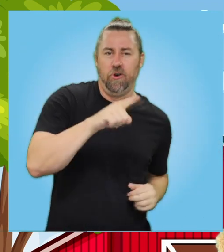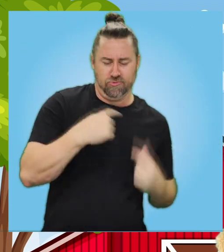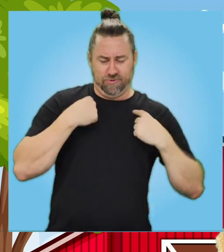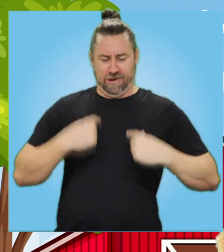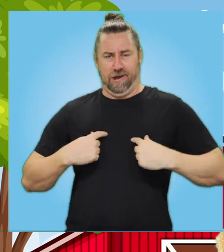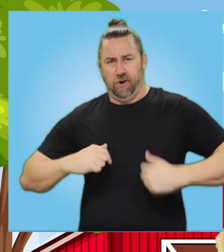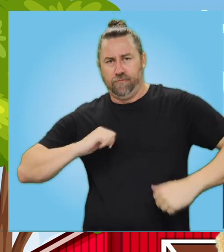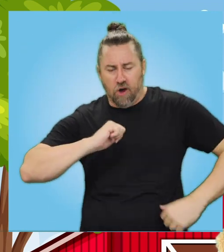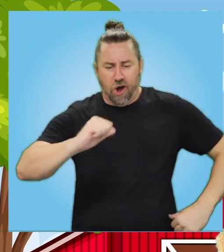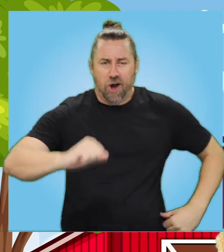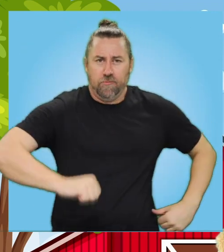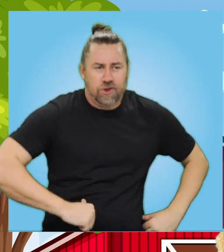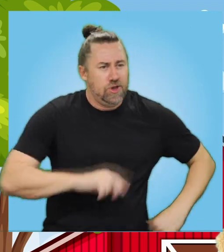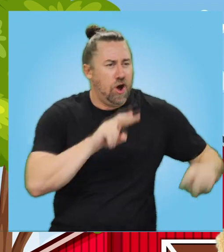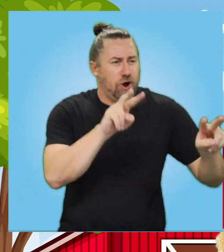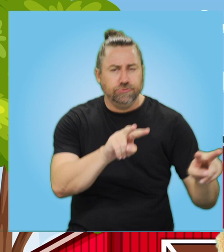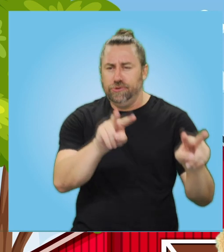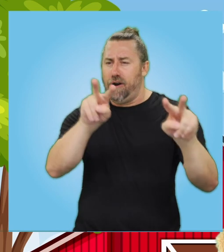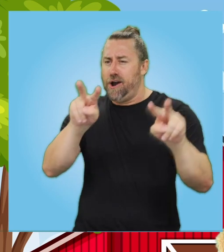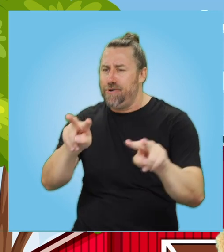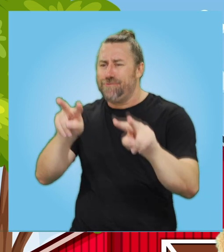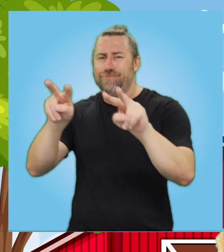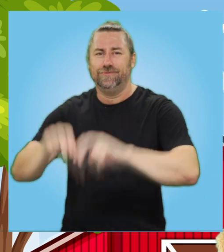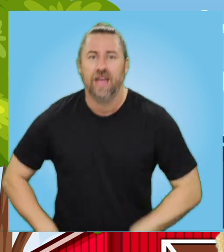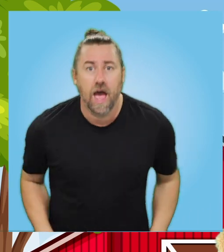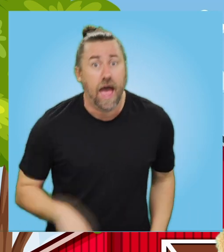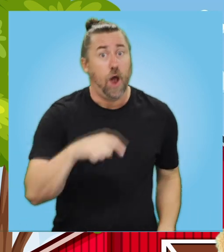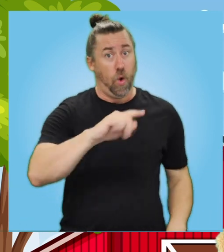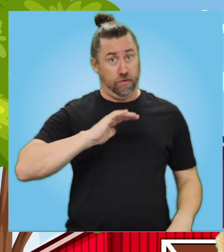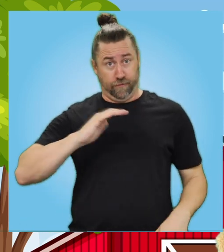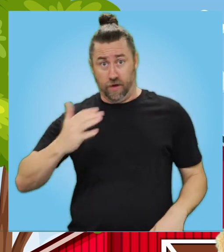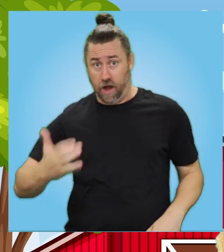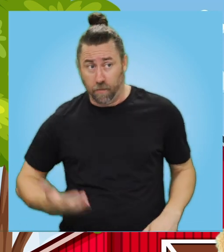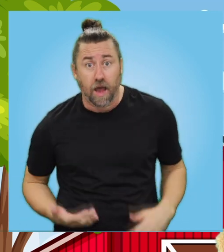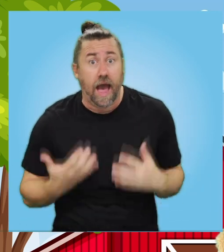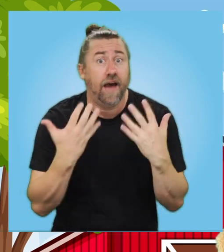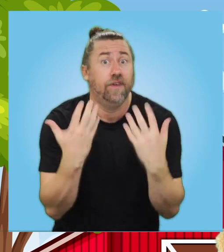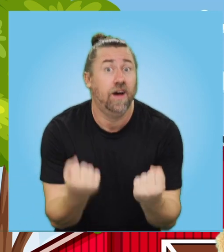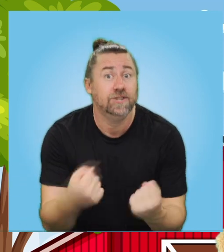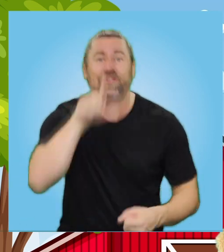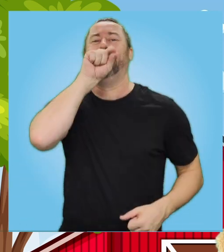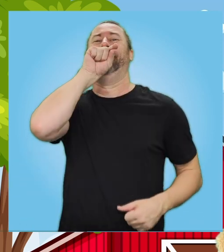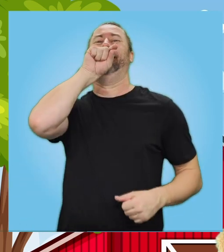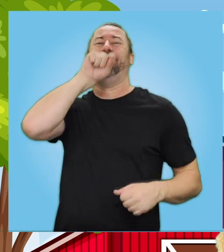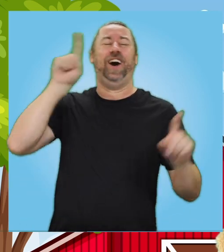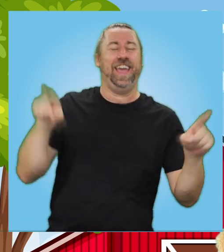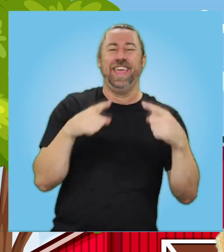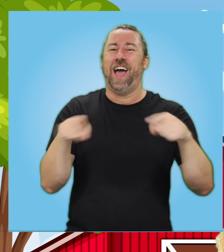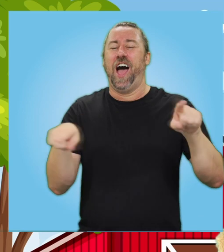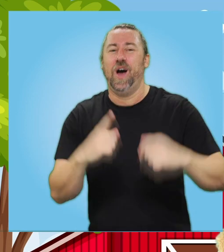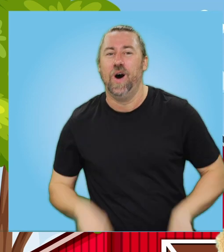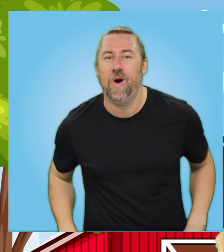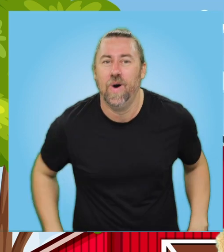Macdonald had a farm, E-I-E-I-O. And on that farm he had a chicken, E